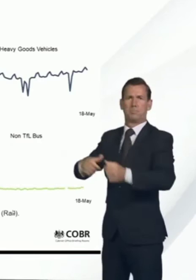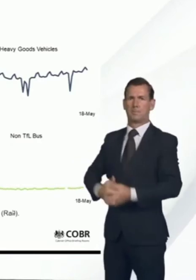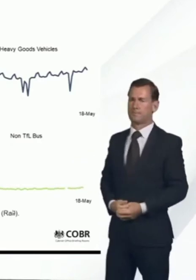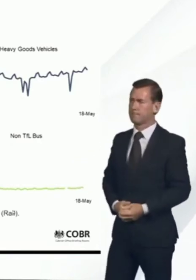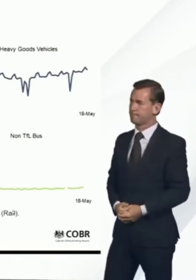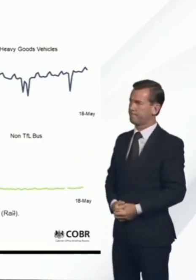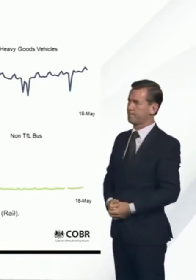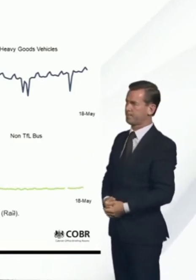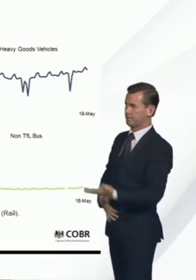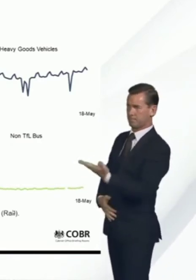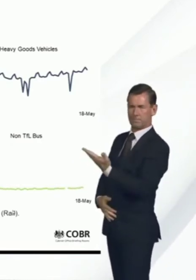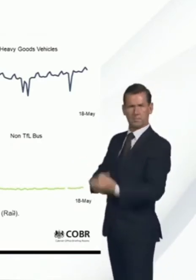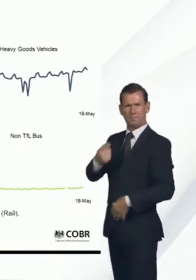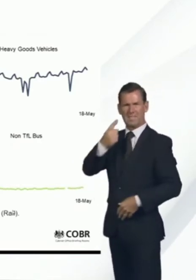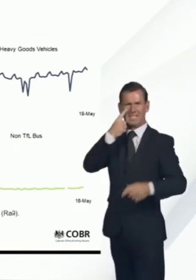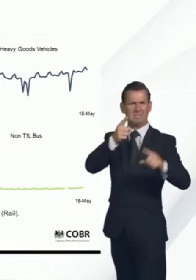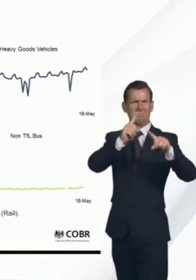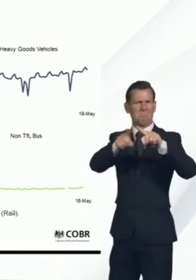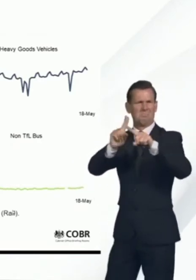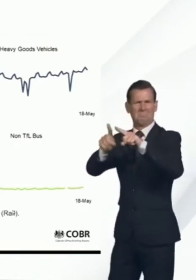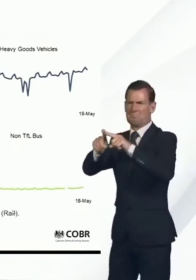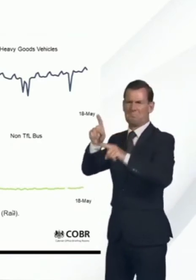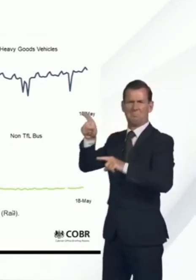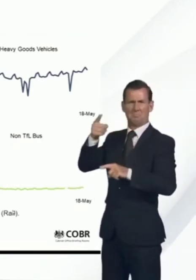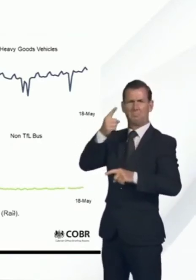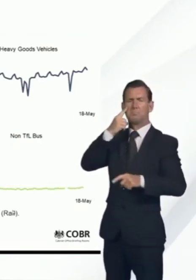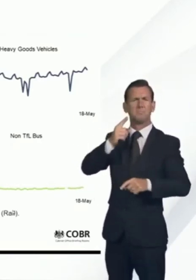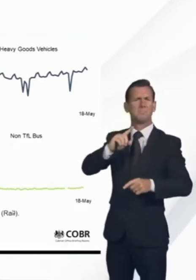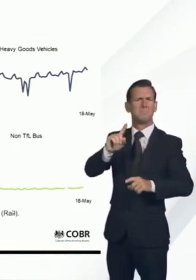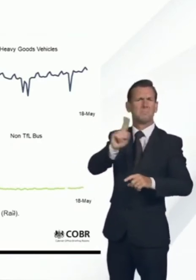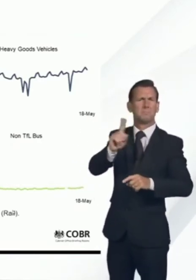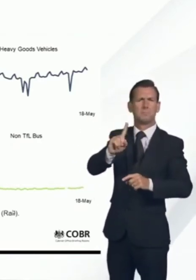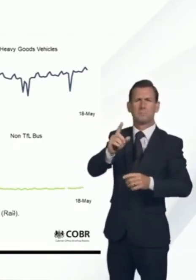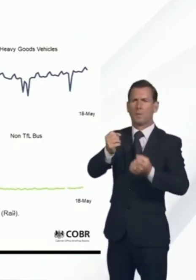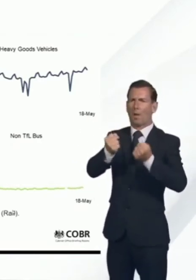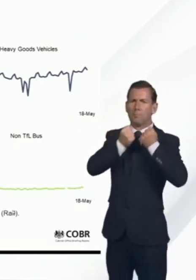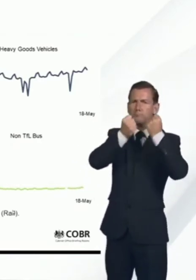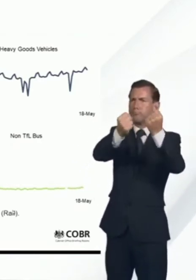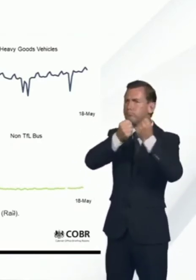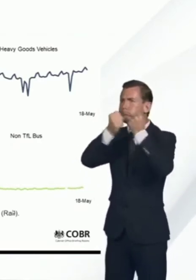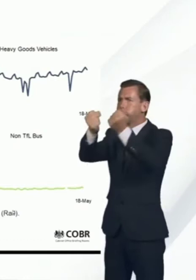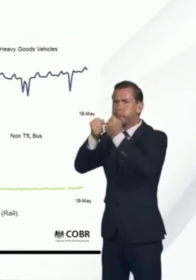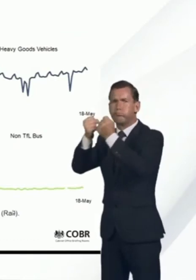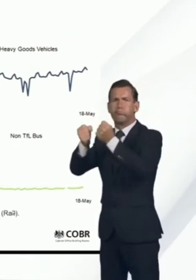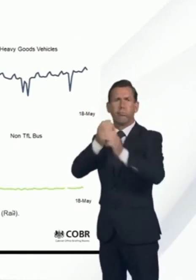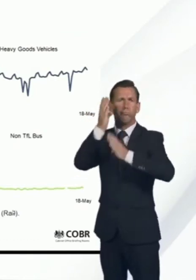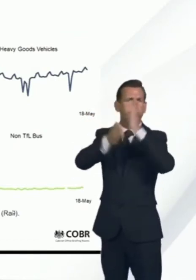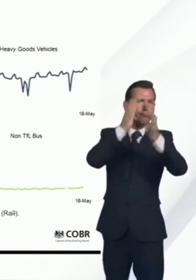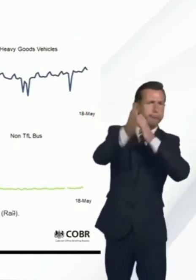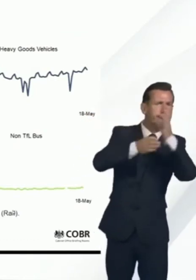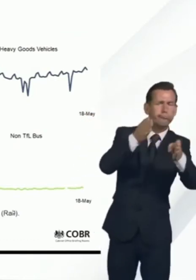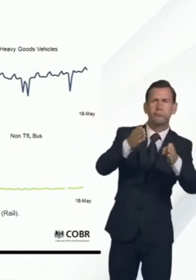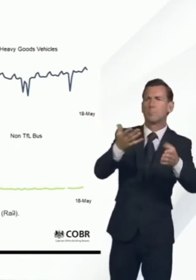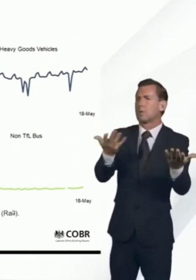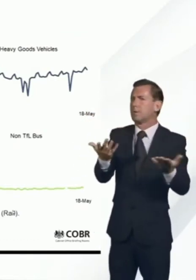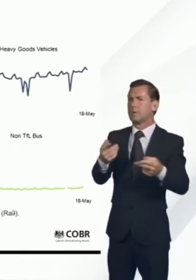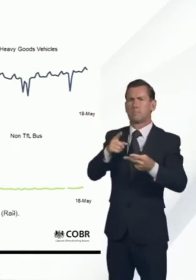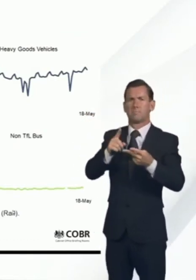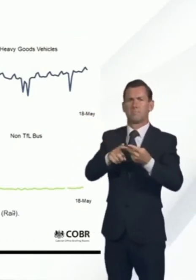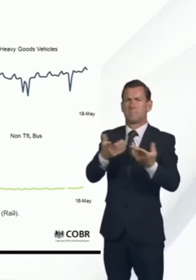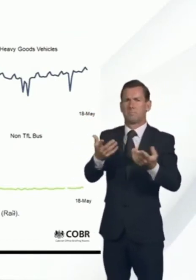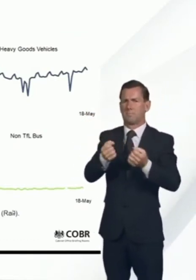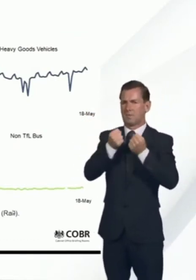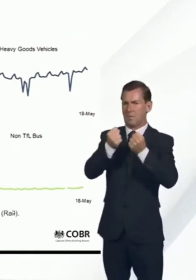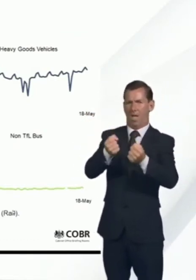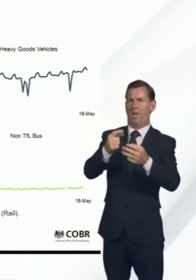slide shows a number of graphs, data from both vehicle mobility, so transport in cars and light